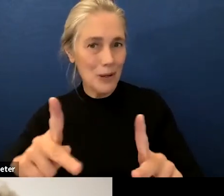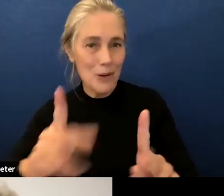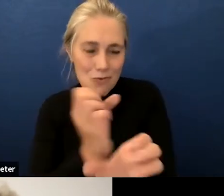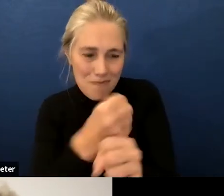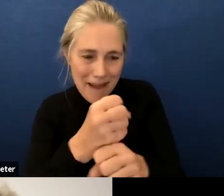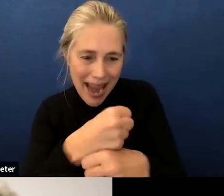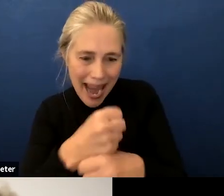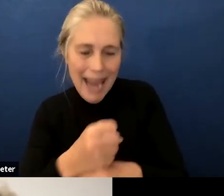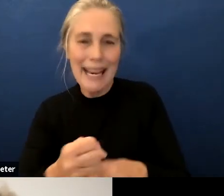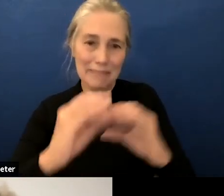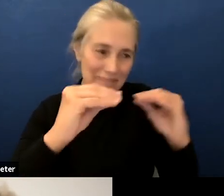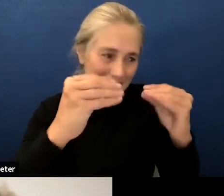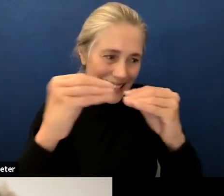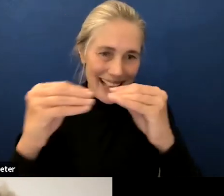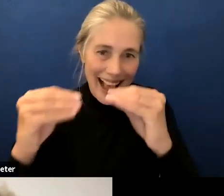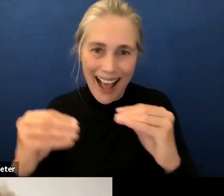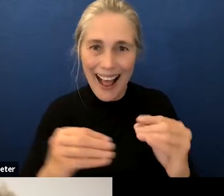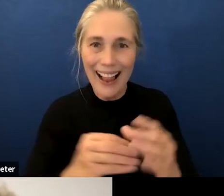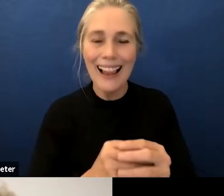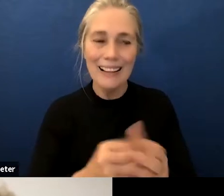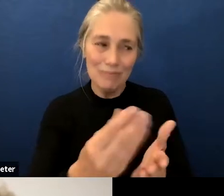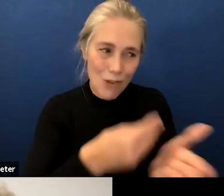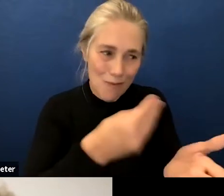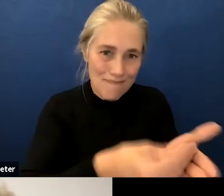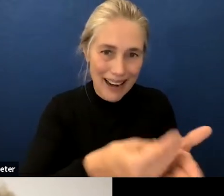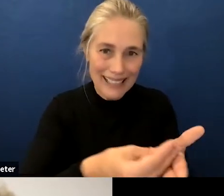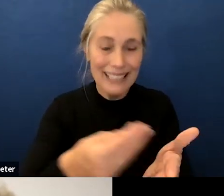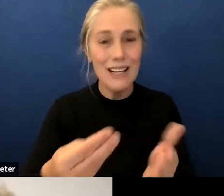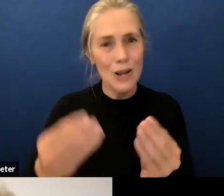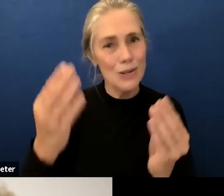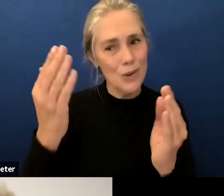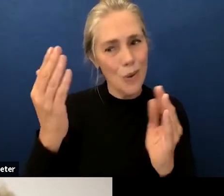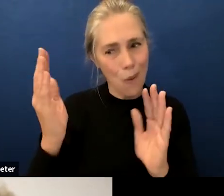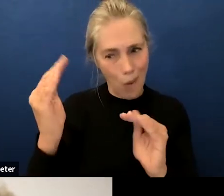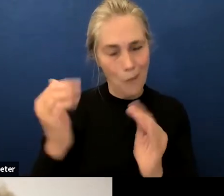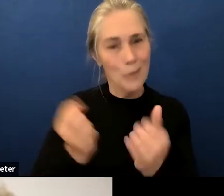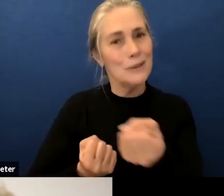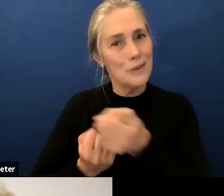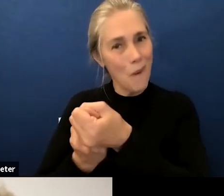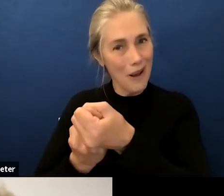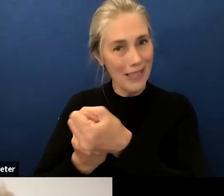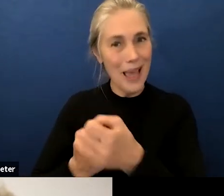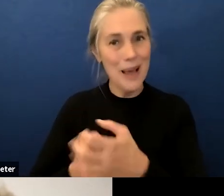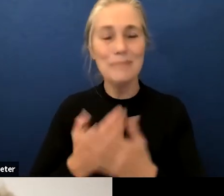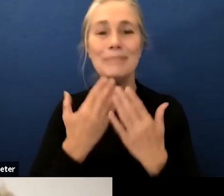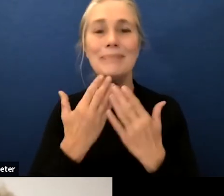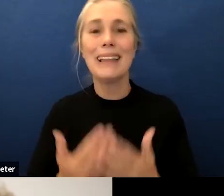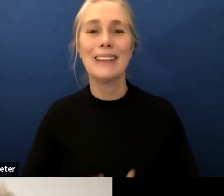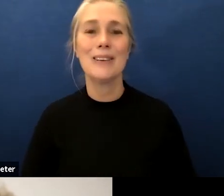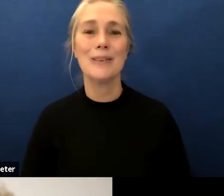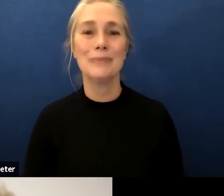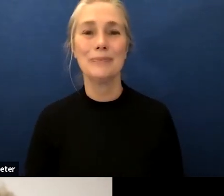entrepreneurs and and such so i'm hoping that we will give their them support thank you